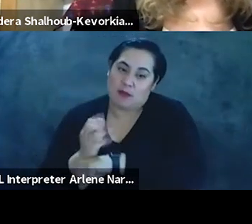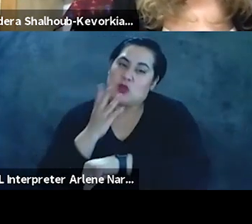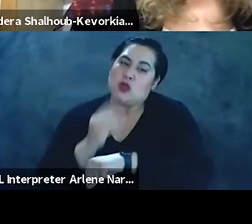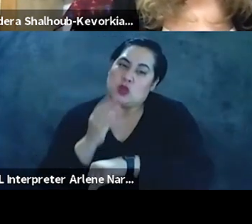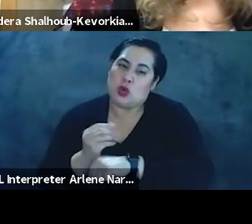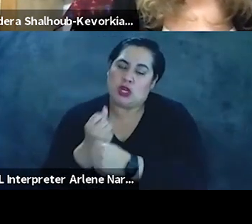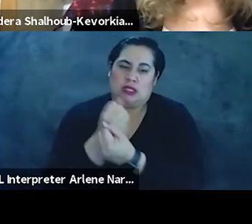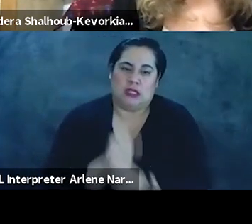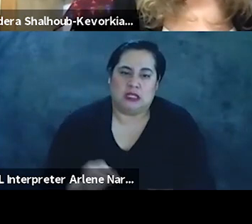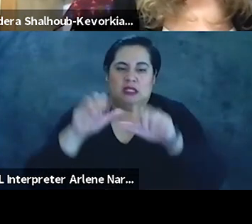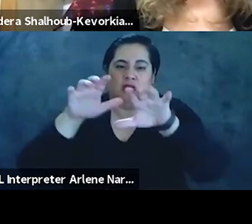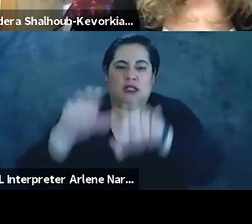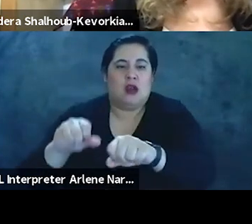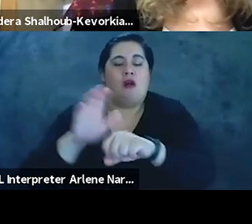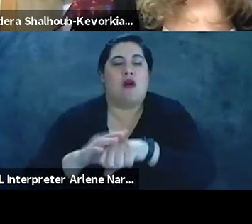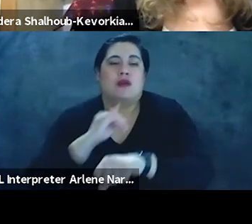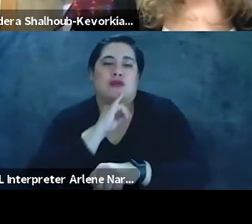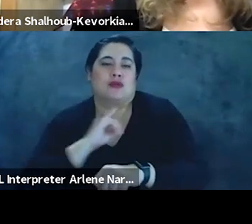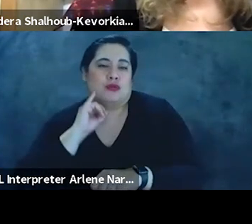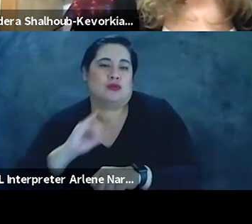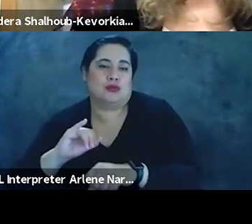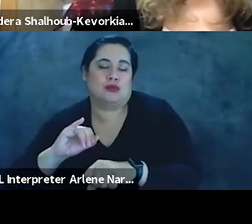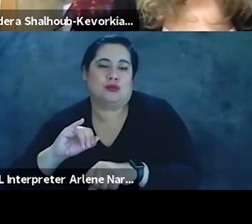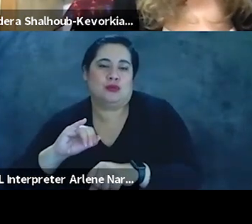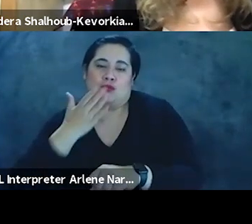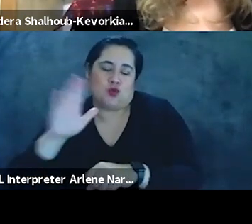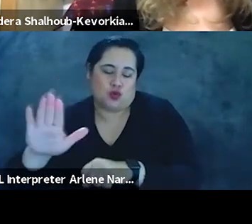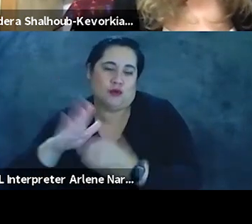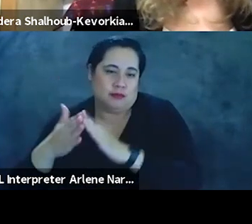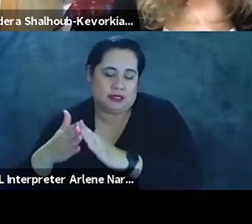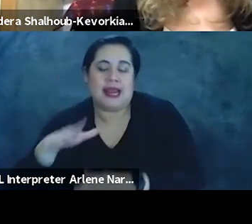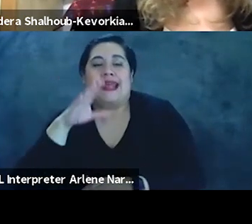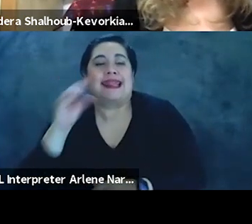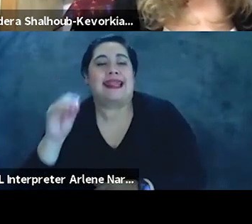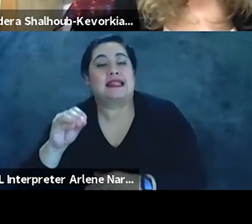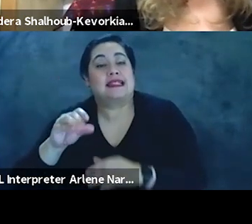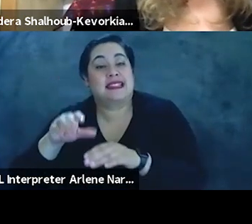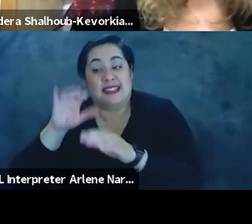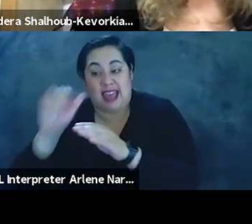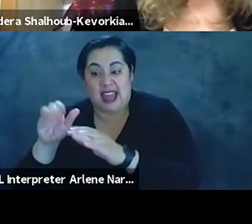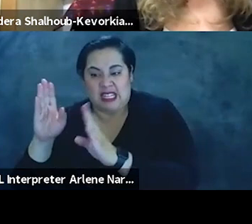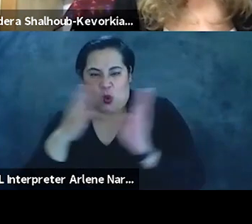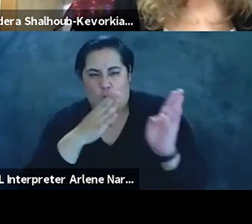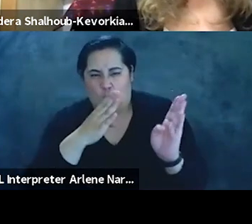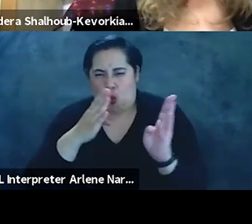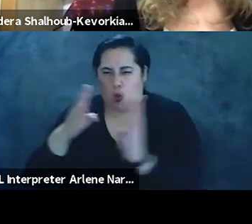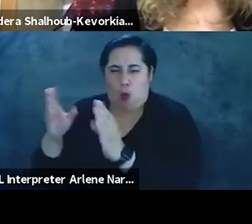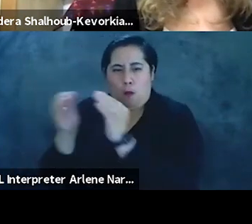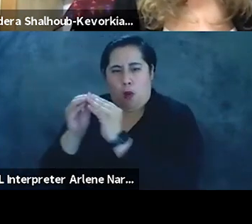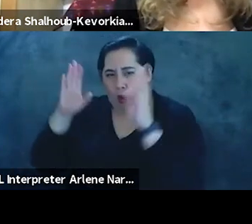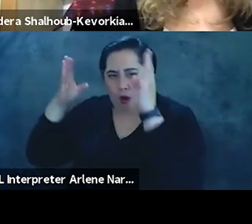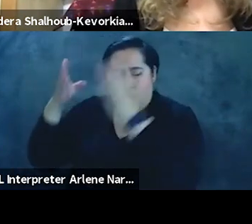over Jerusalem. The Israeli state has moved dramatically to the right into fascist territory since Saeed's death.